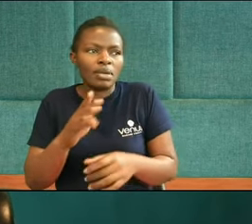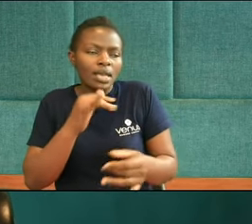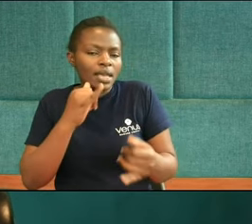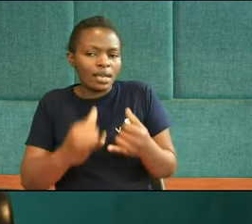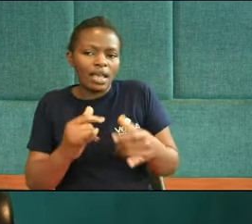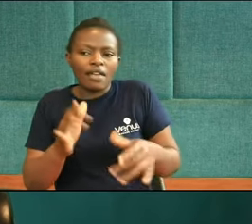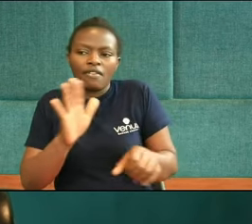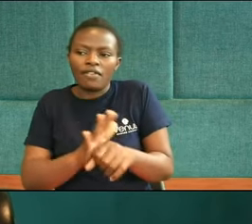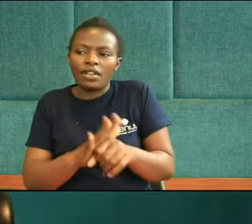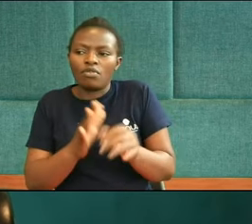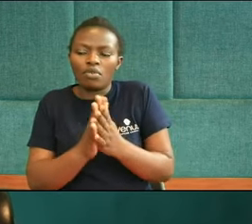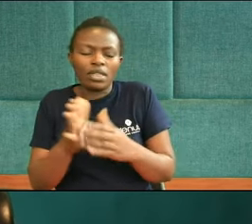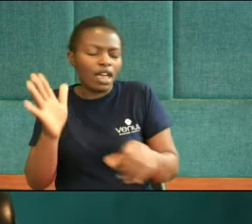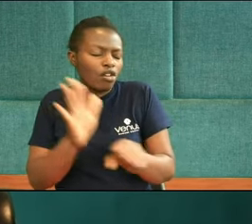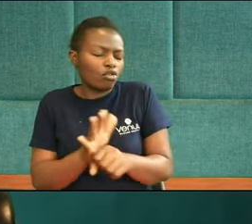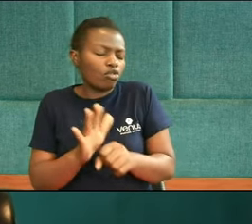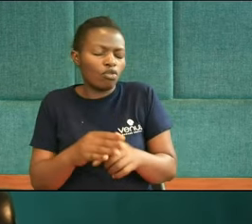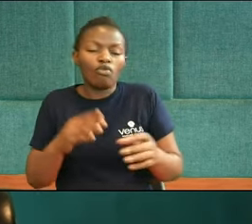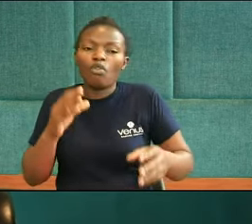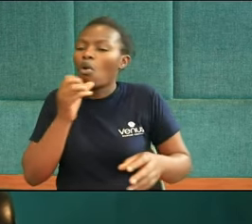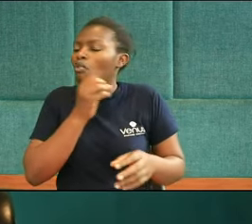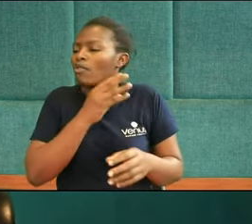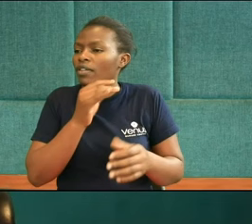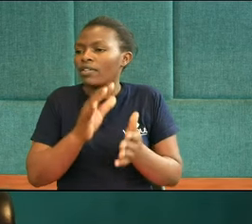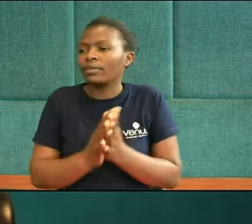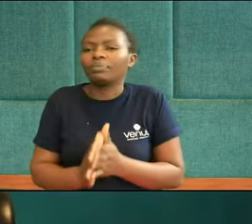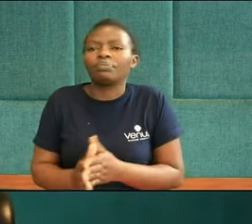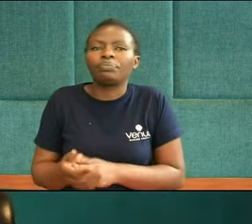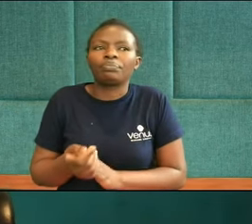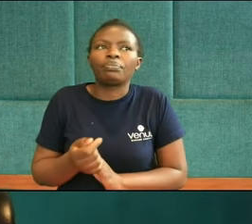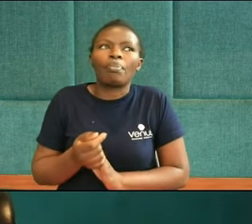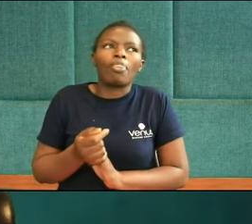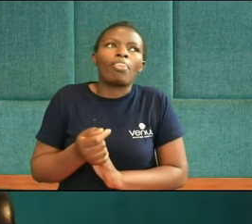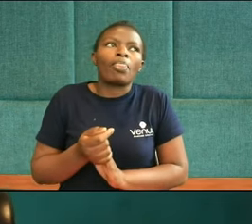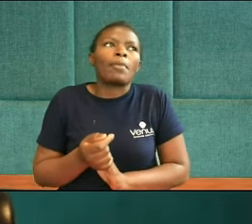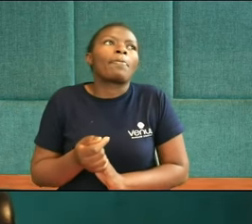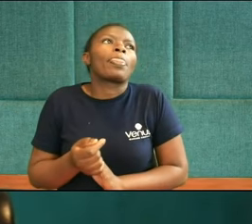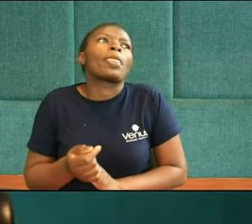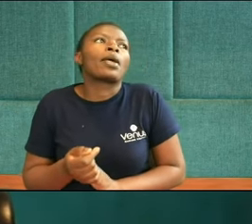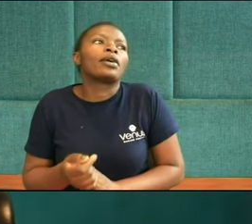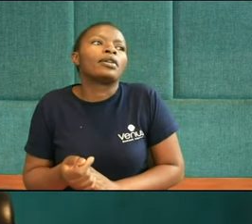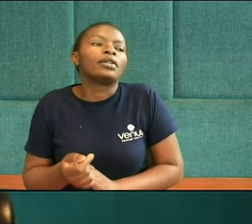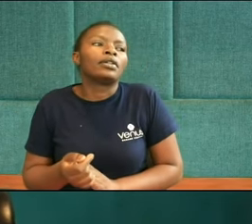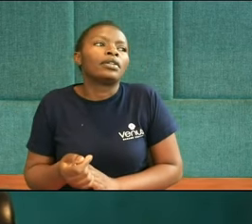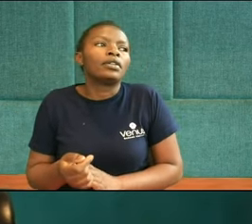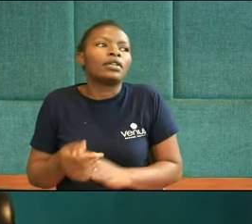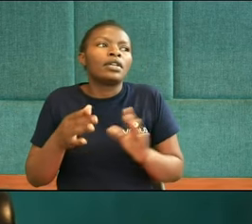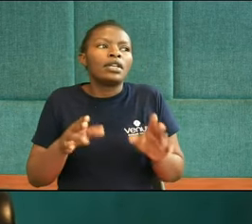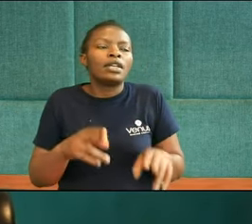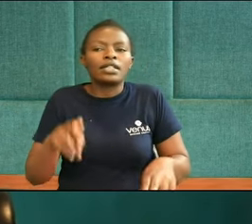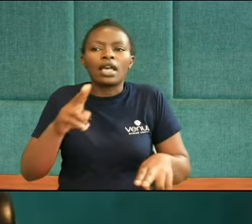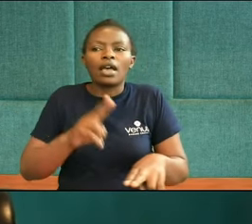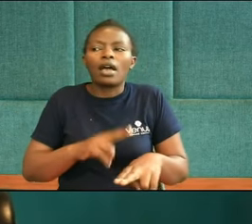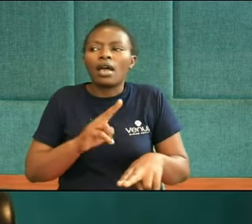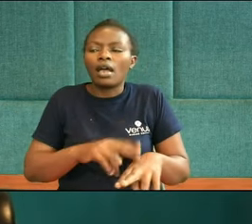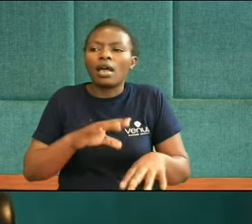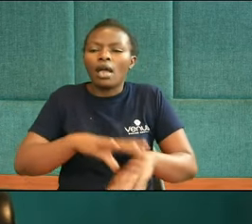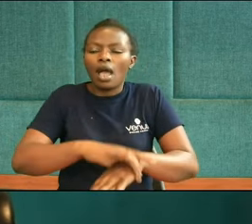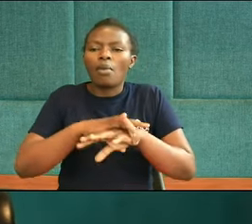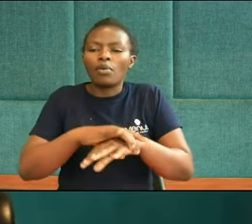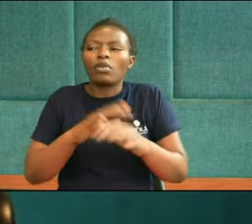perplexity So as much as Yes he is Uphold by the vision It still fills him With